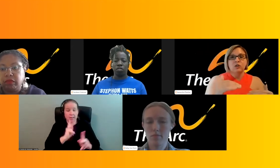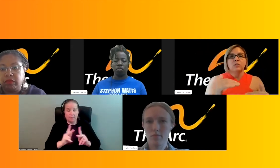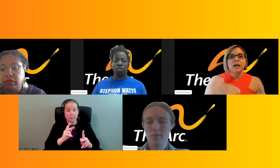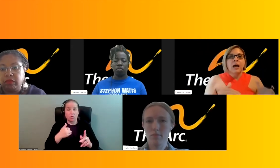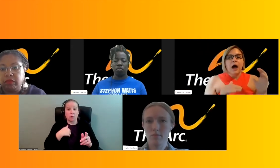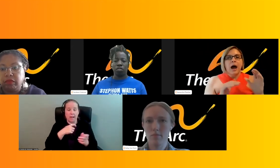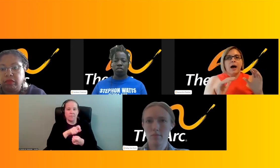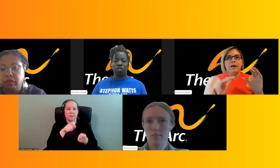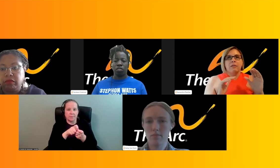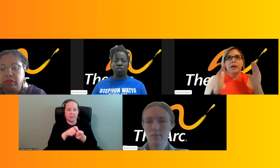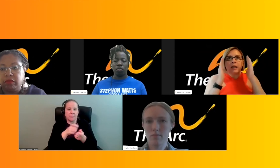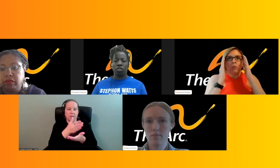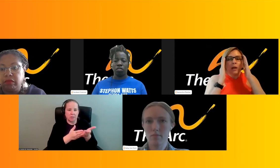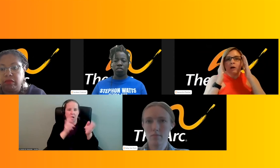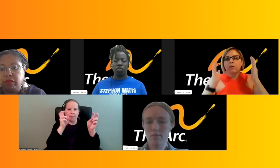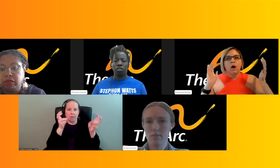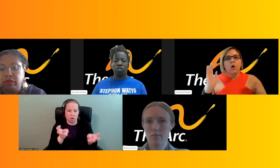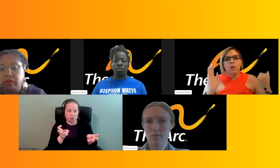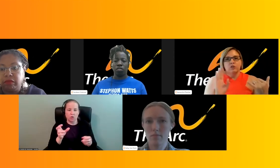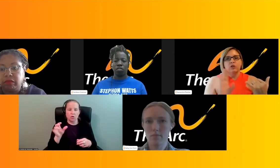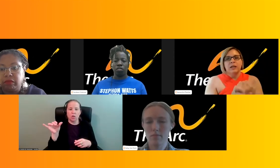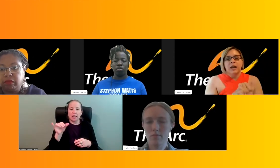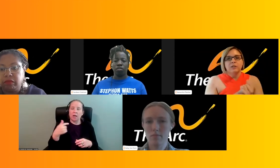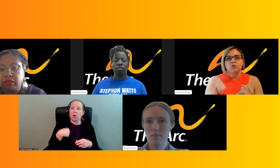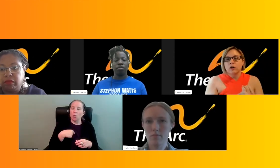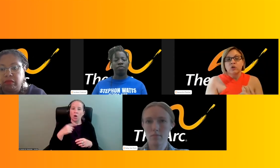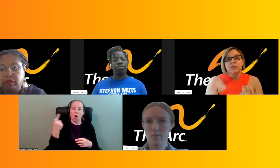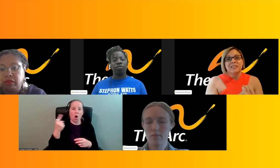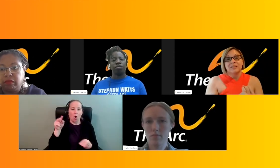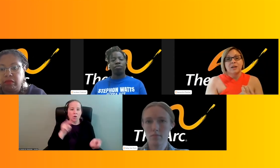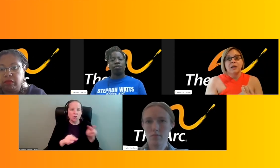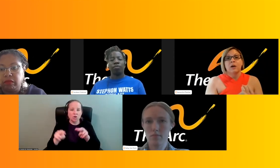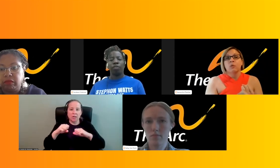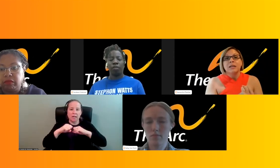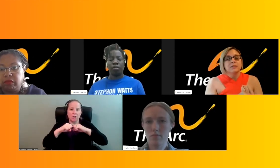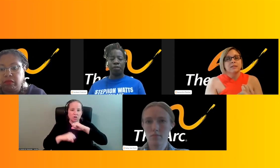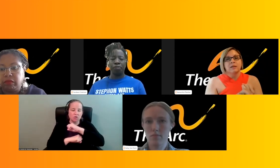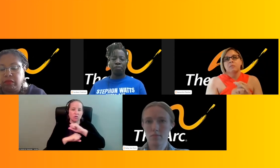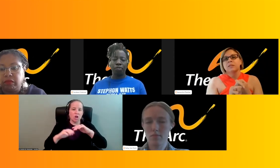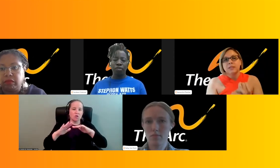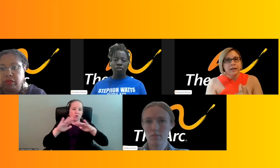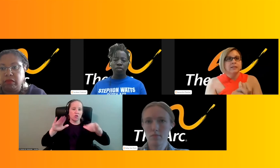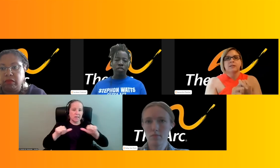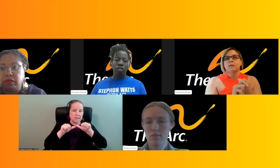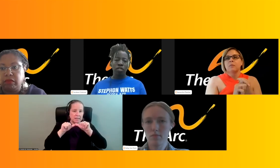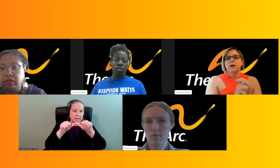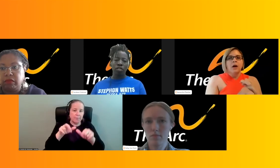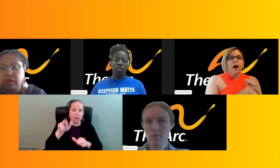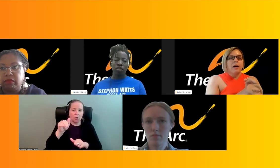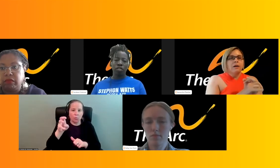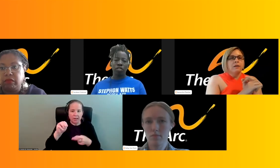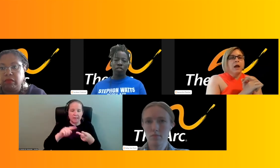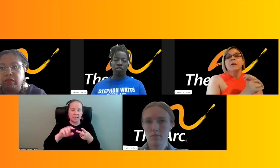issues. Like we are always looking at structural and systemic racism, sexism,